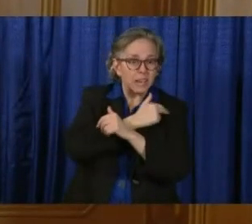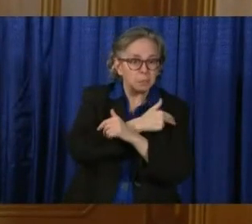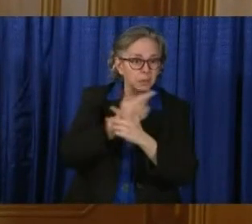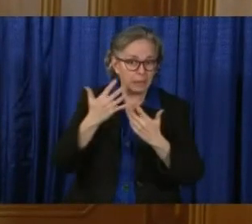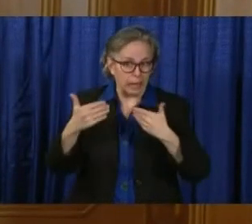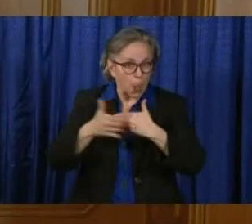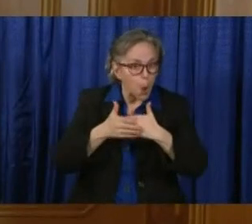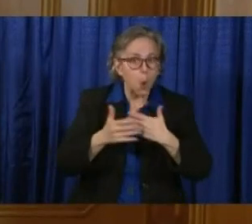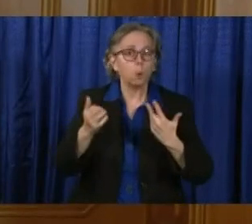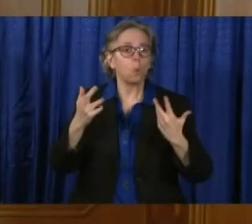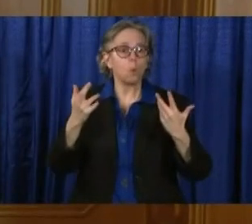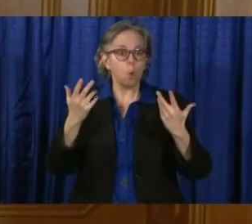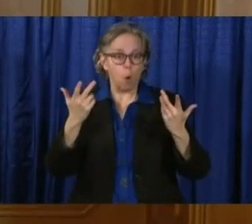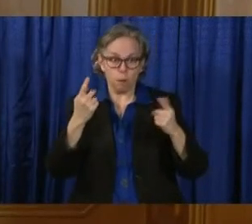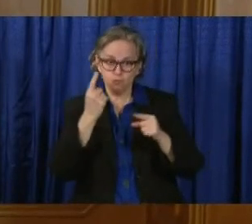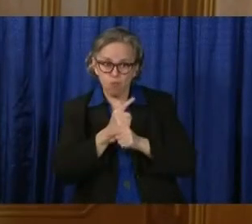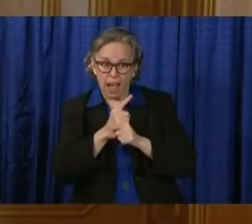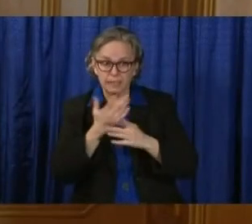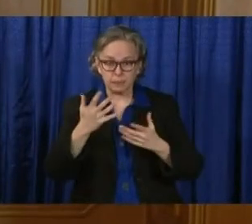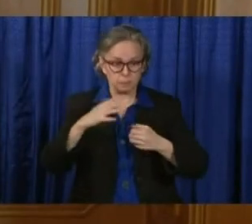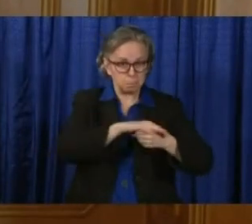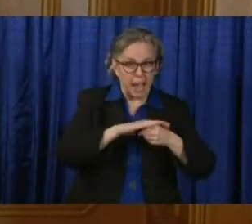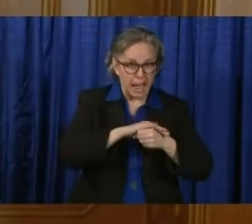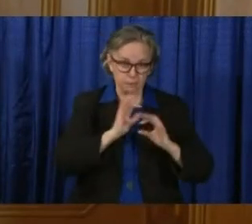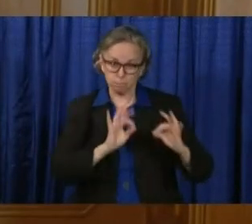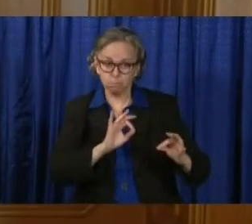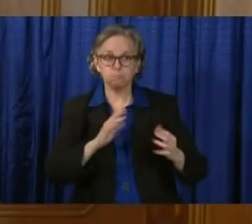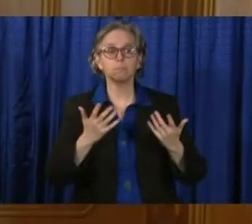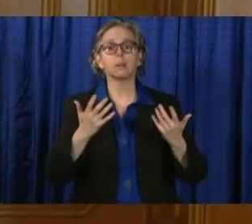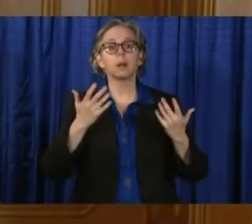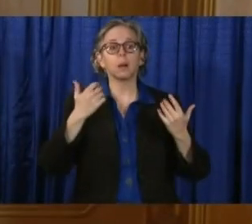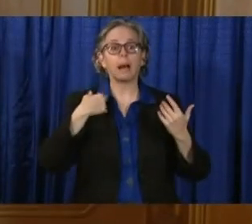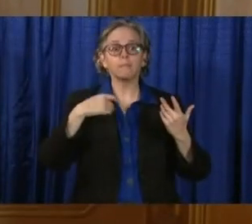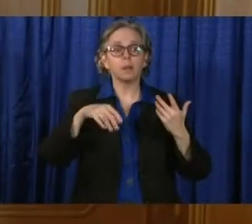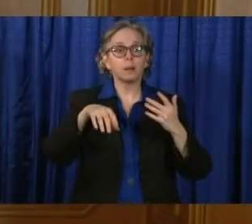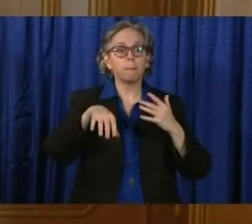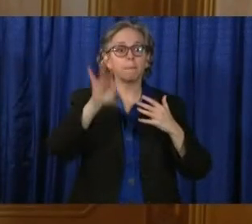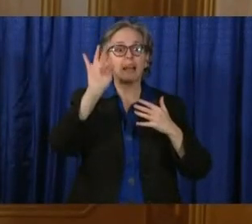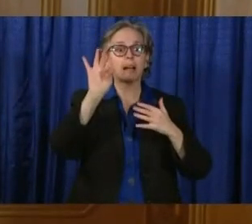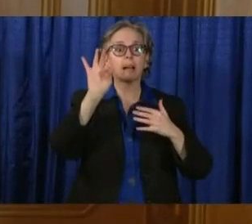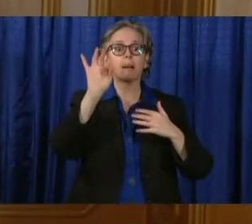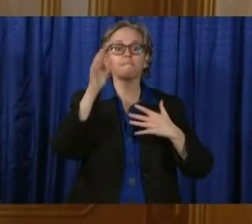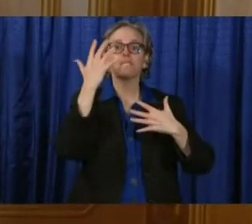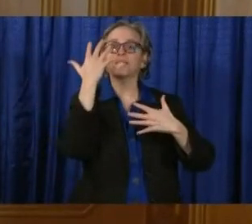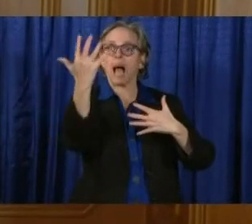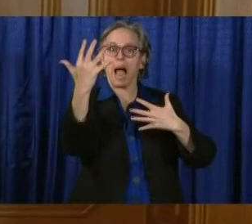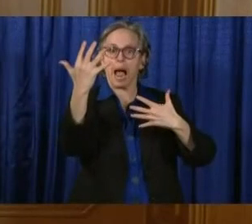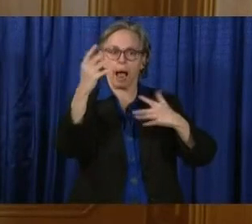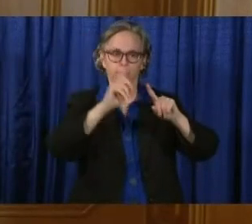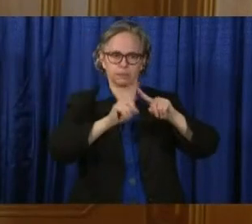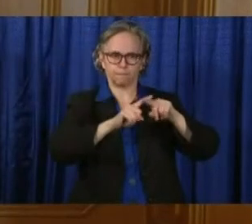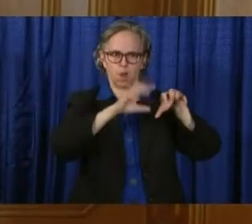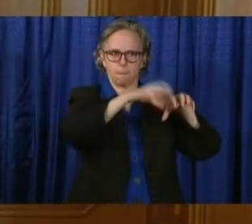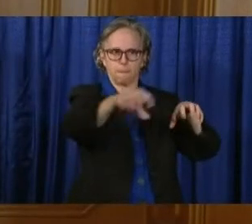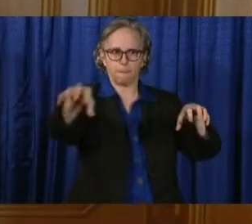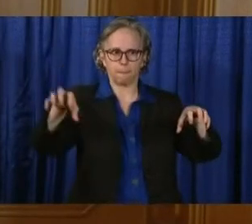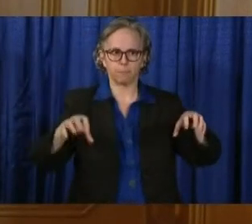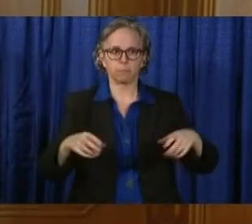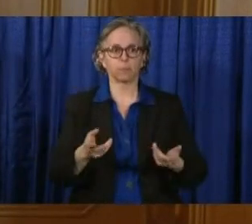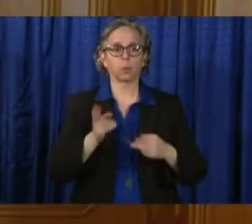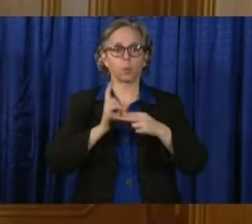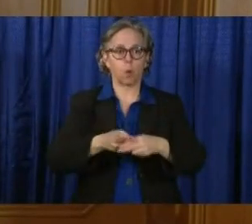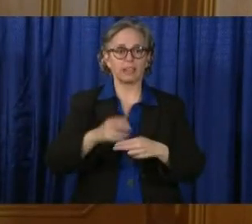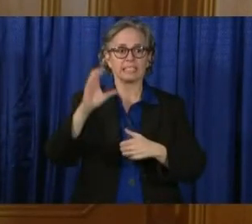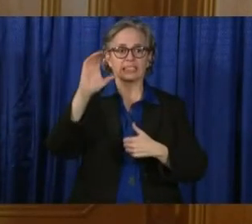region's expected needs, the following sites have been selected. Seagate Convention Center in Lucas